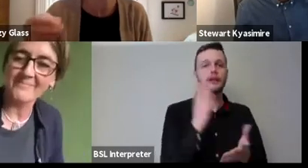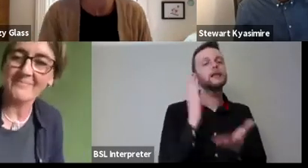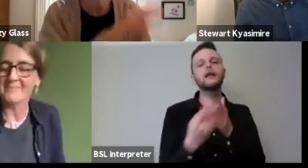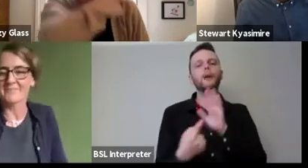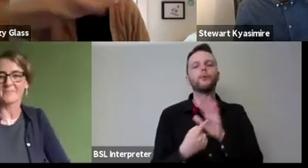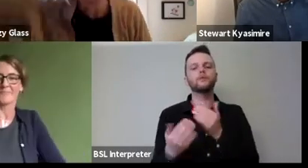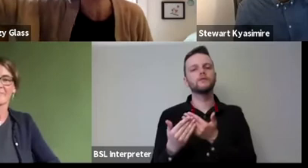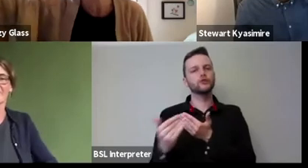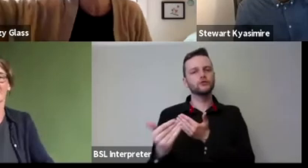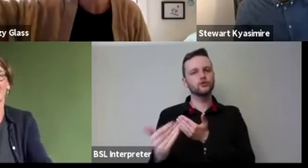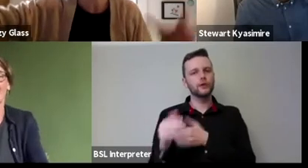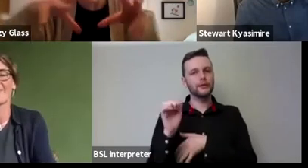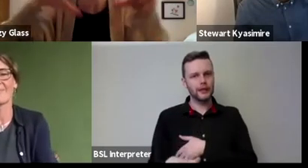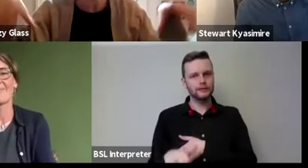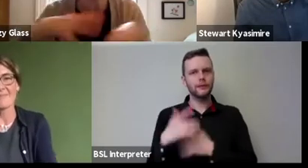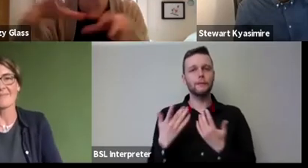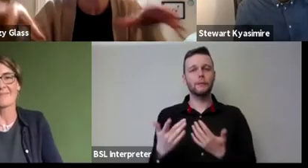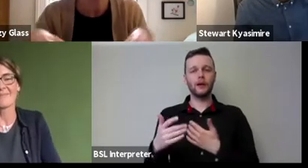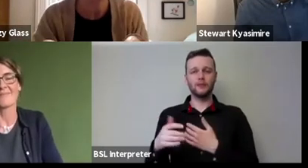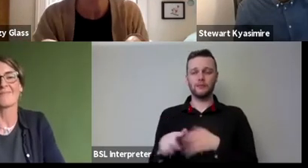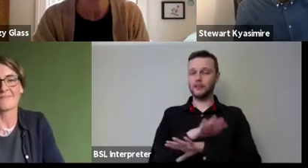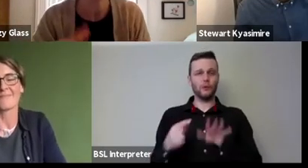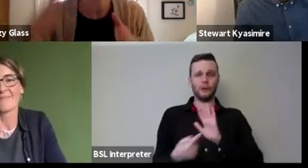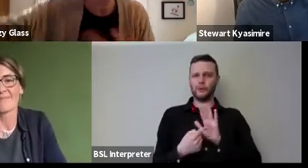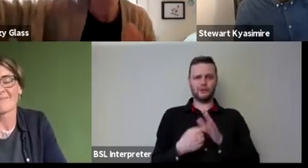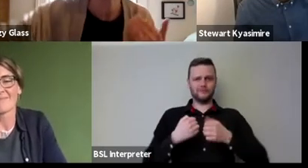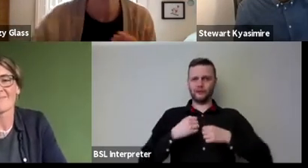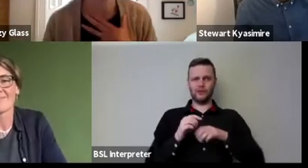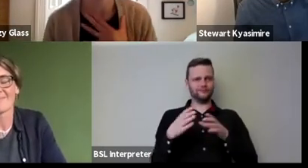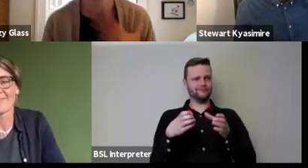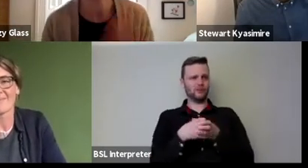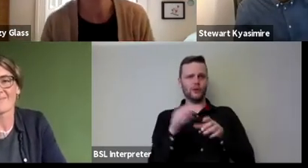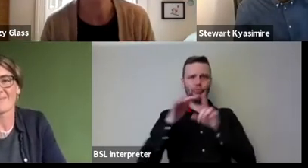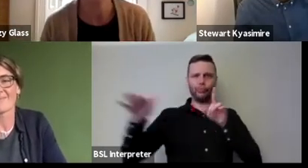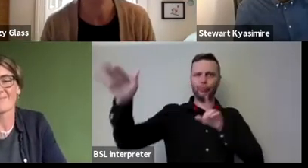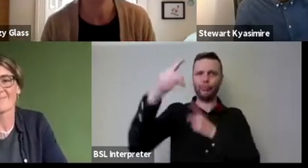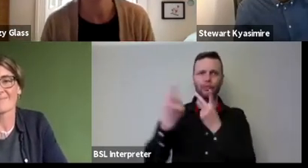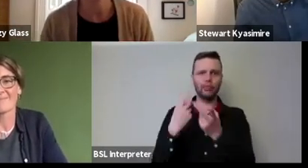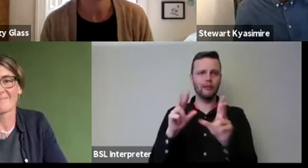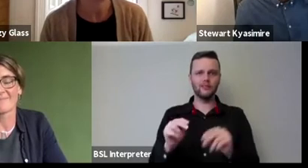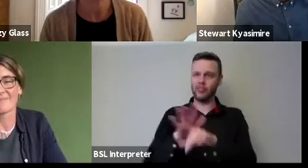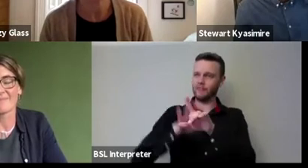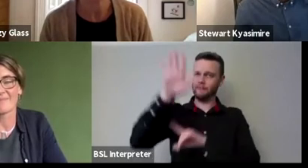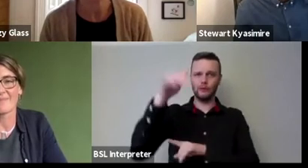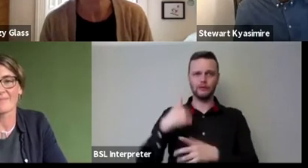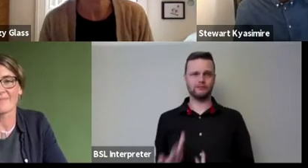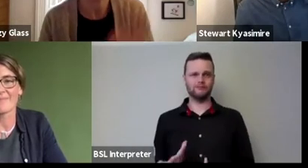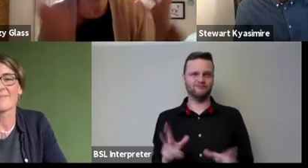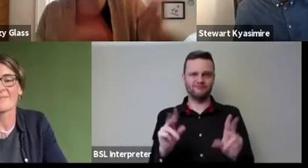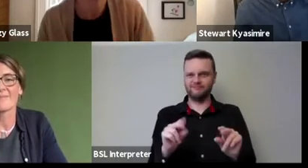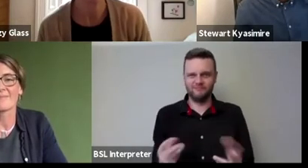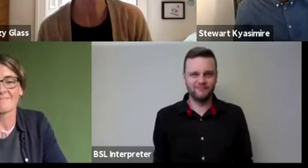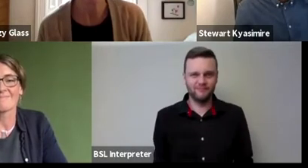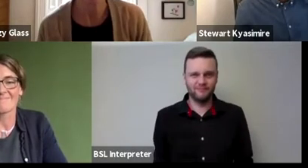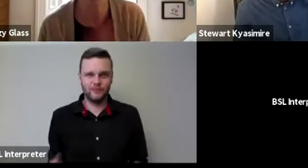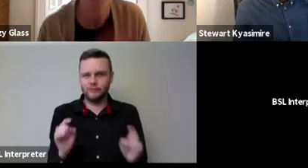the short to medium term it is not important to anyone outside our world or indeed i would say to the future of what humanity is so